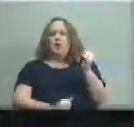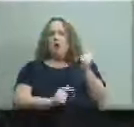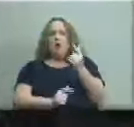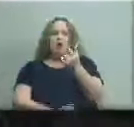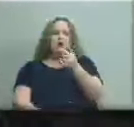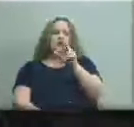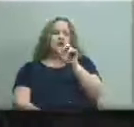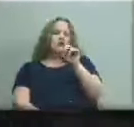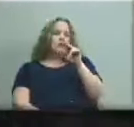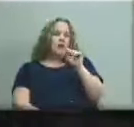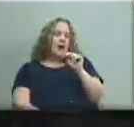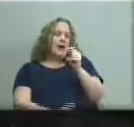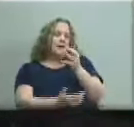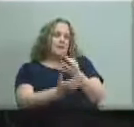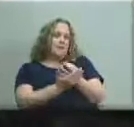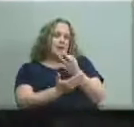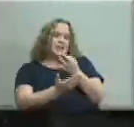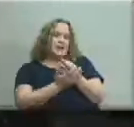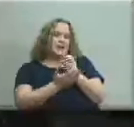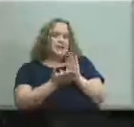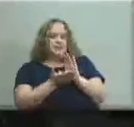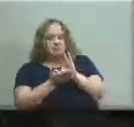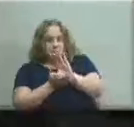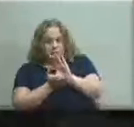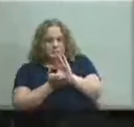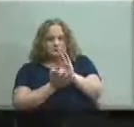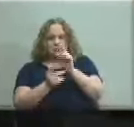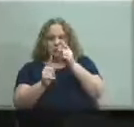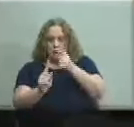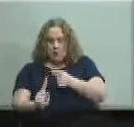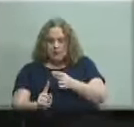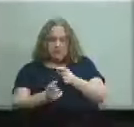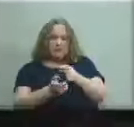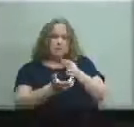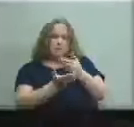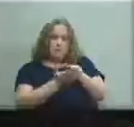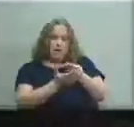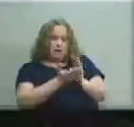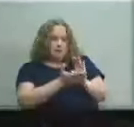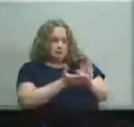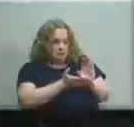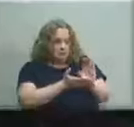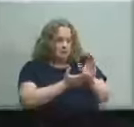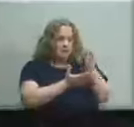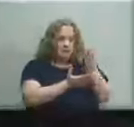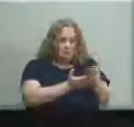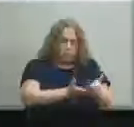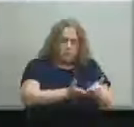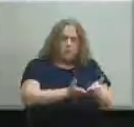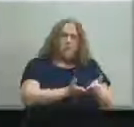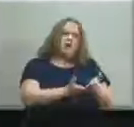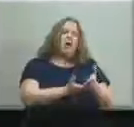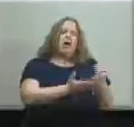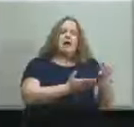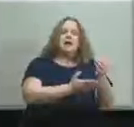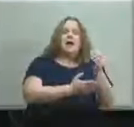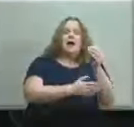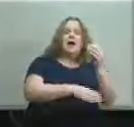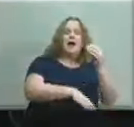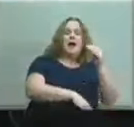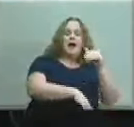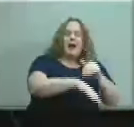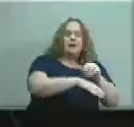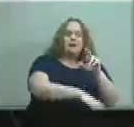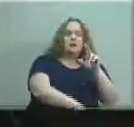bullet point um so gifted and talented funds and fund to support at-risk students who have experienced trauma which the board members had